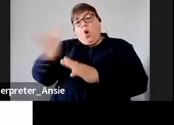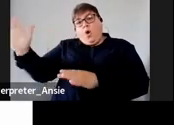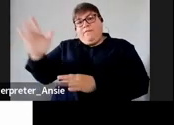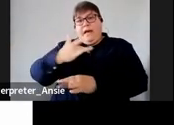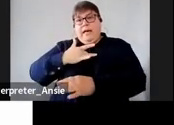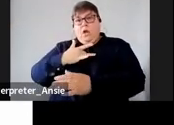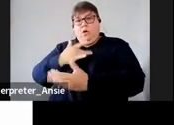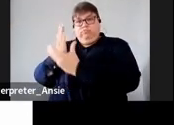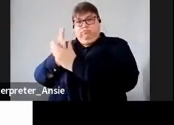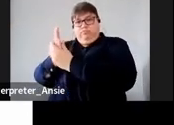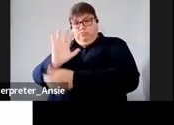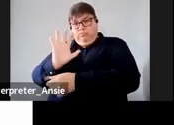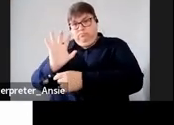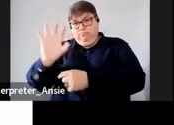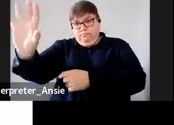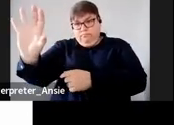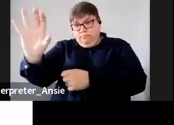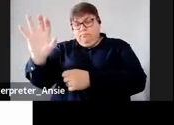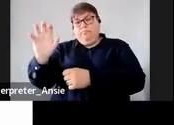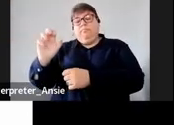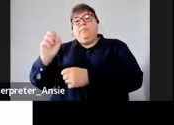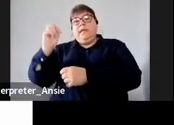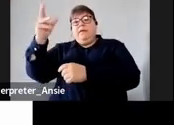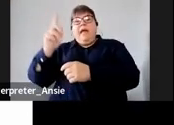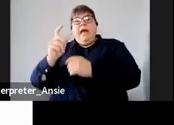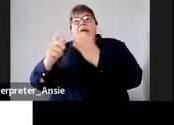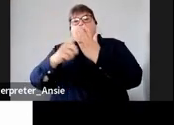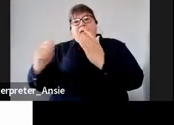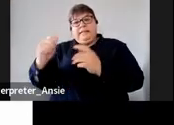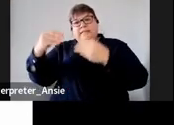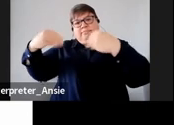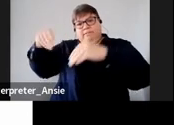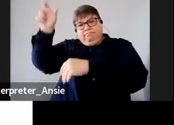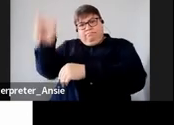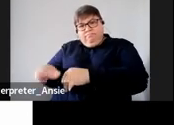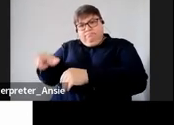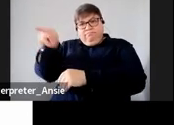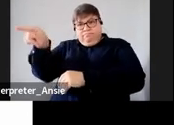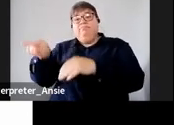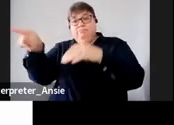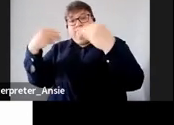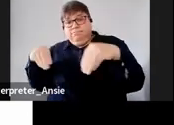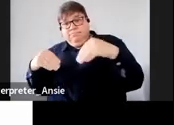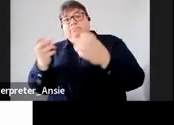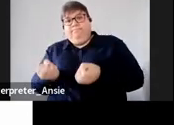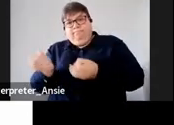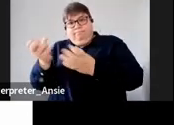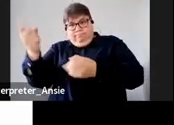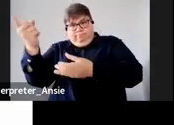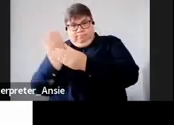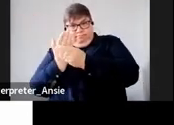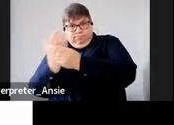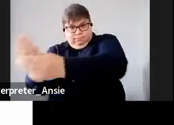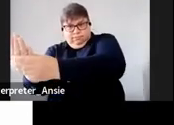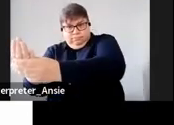meet the requirements of the current tax system if a business is in a loss situation it may be